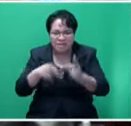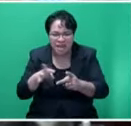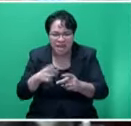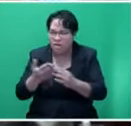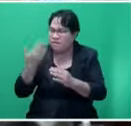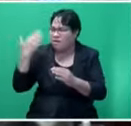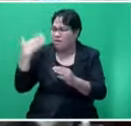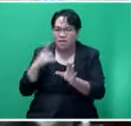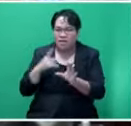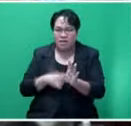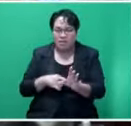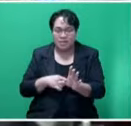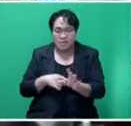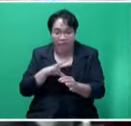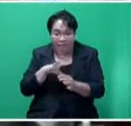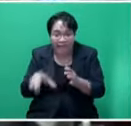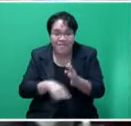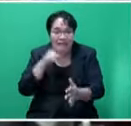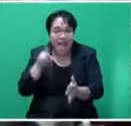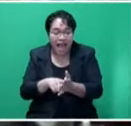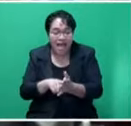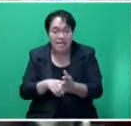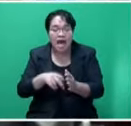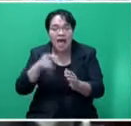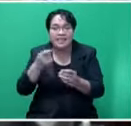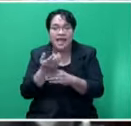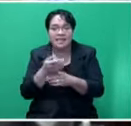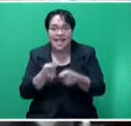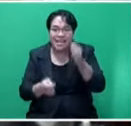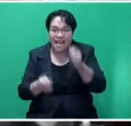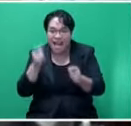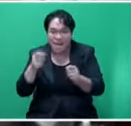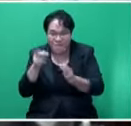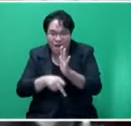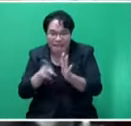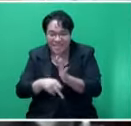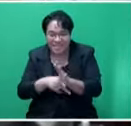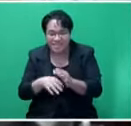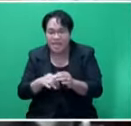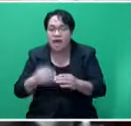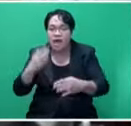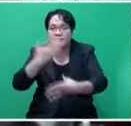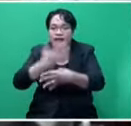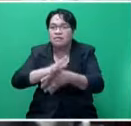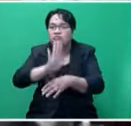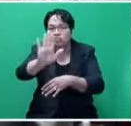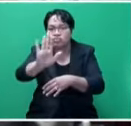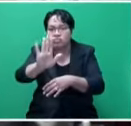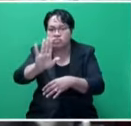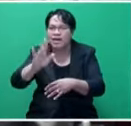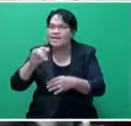assisted by ATU where every hour the tender pricing was put up on the glass door outside Subo World House